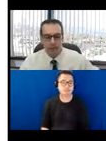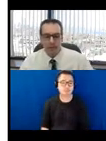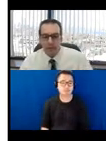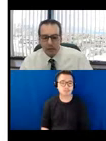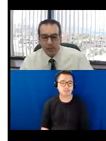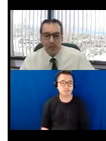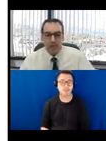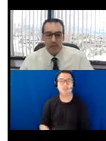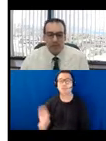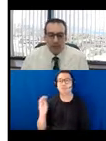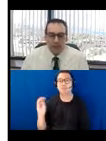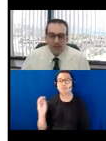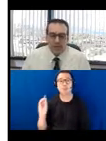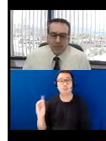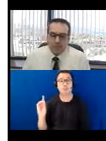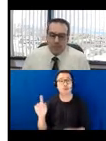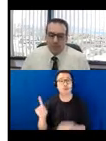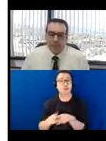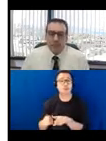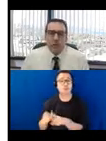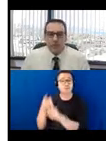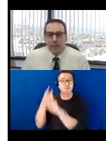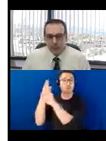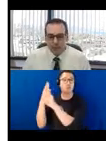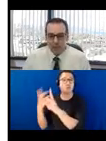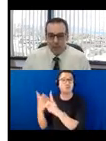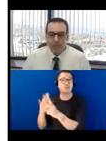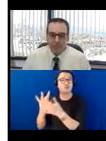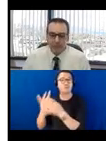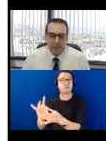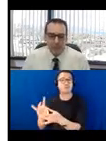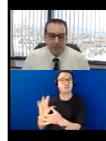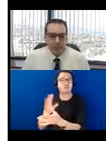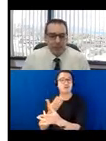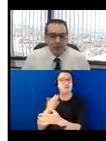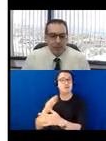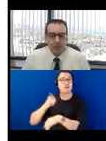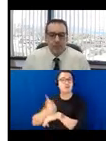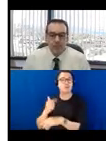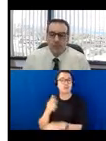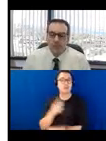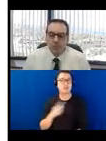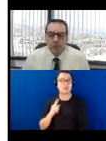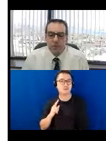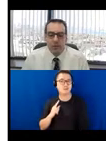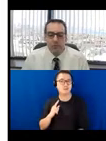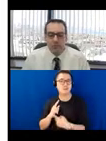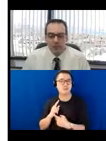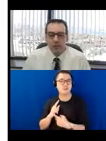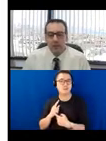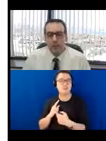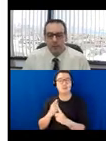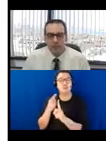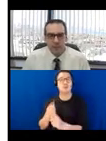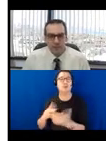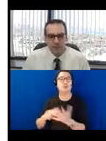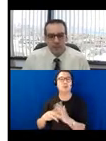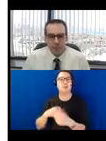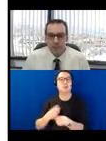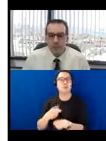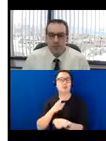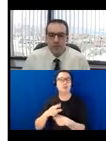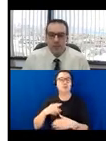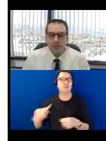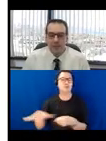MOD also our mission statement is linked to our establishing legislation which which is to bring about full and equal participation